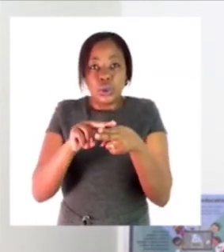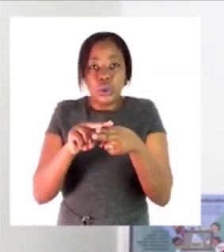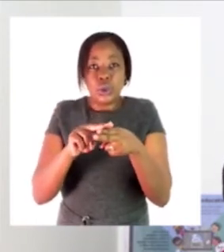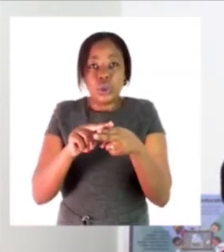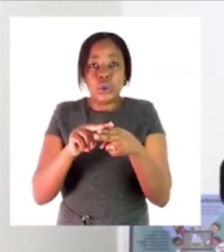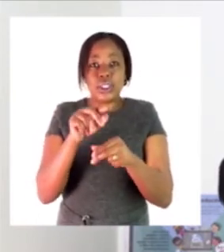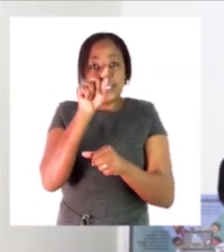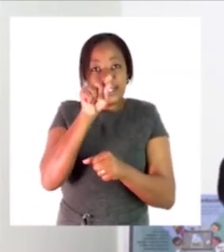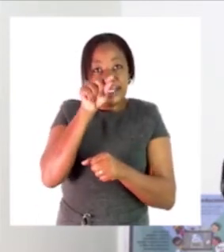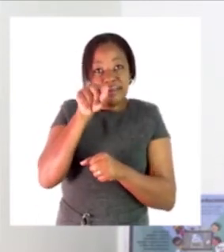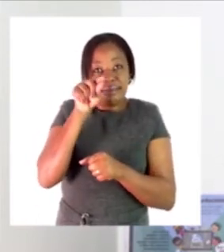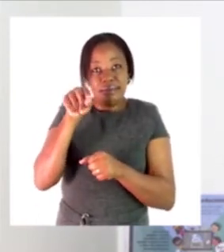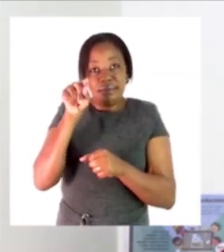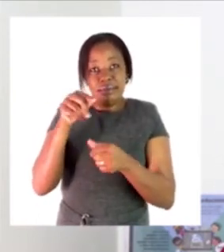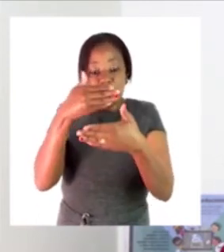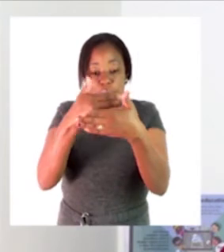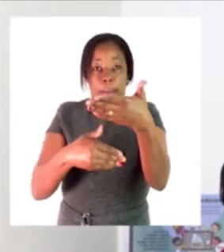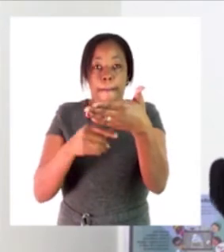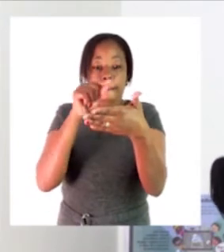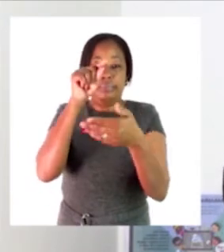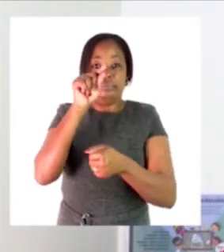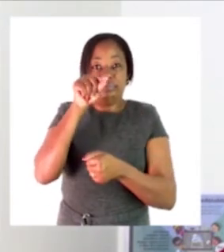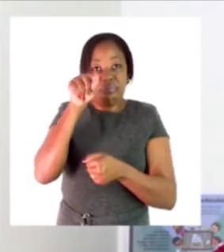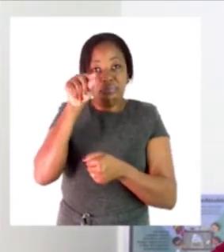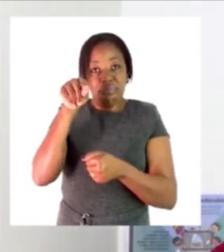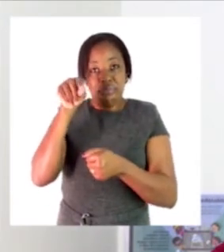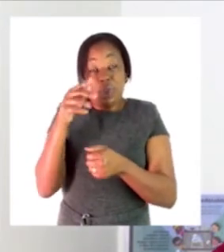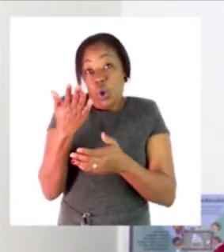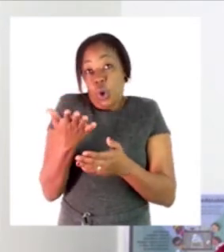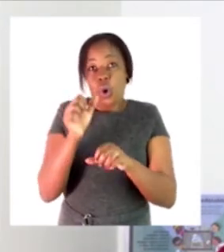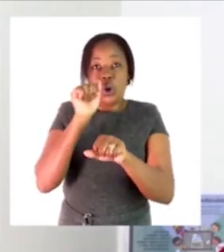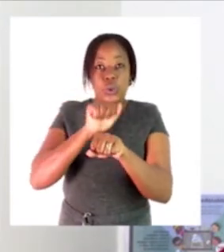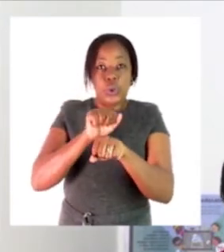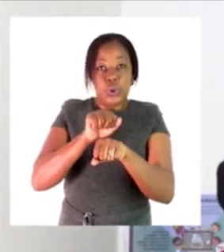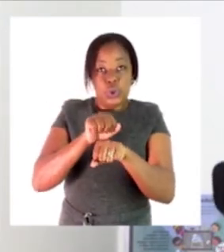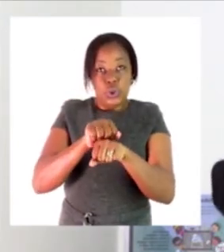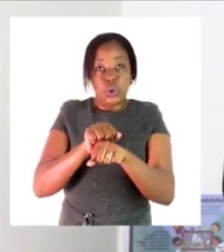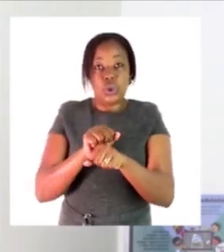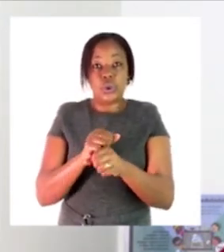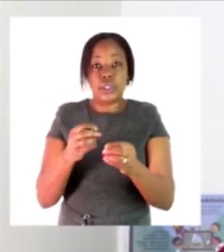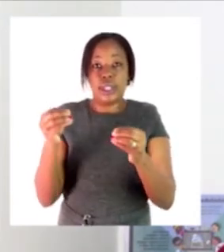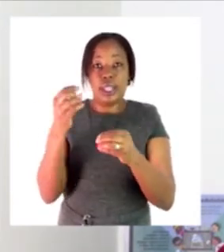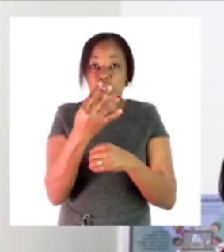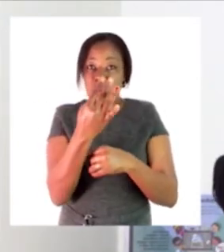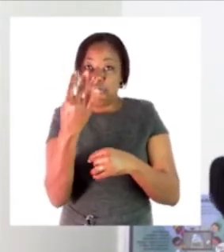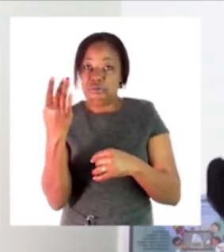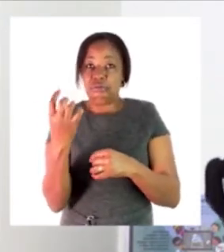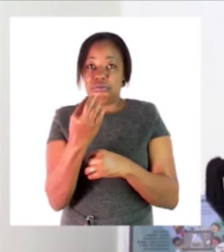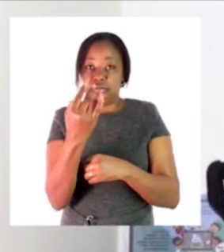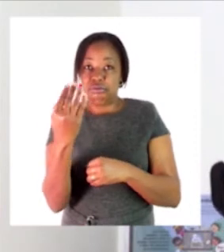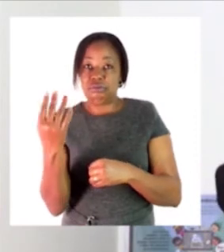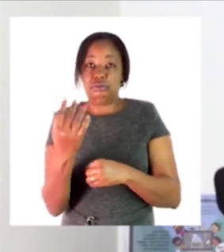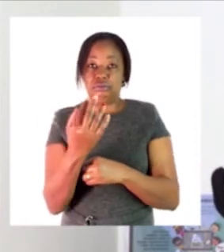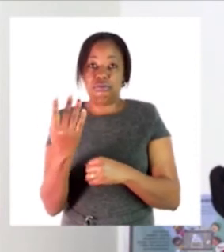sticks on the chalkboard to count and add so please follow with me while you are doing it with your own objects that